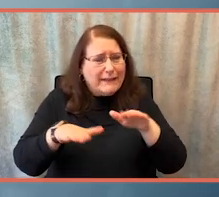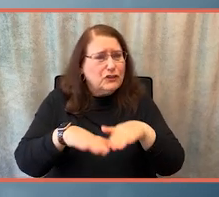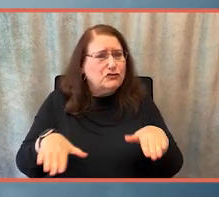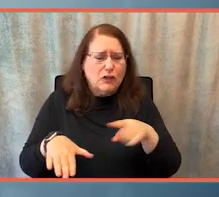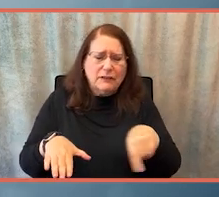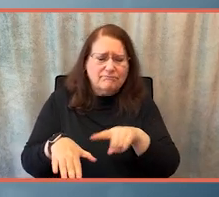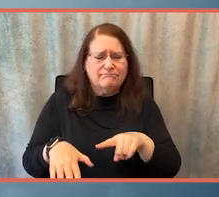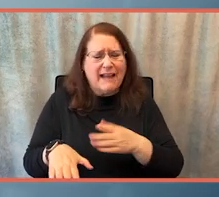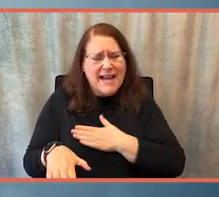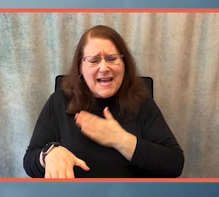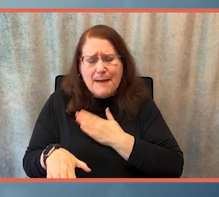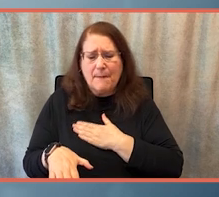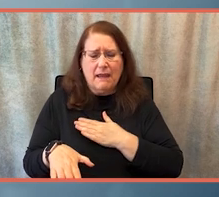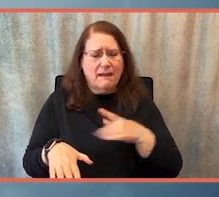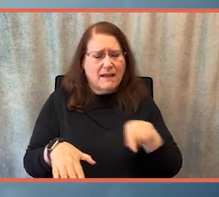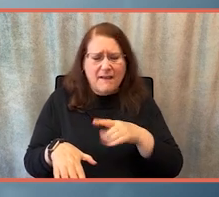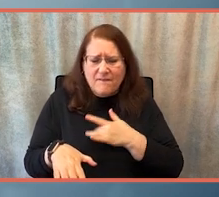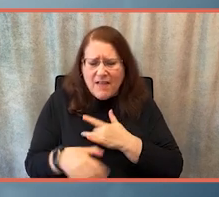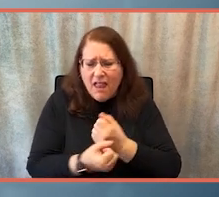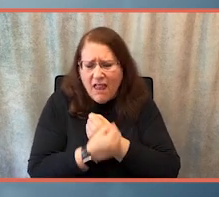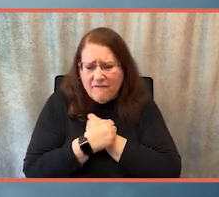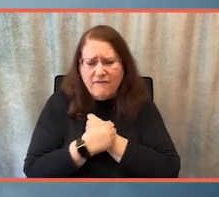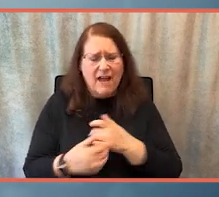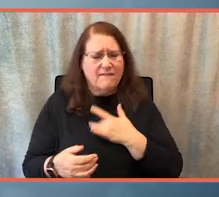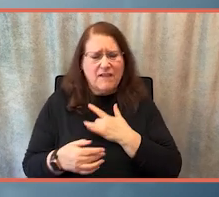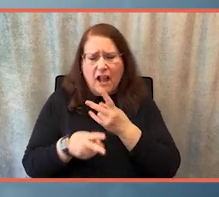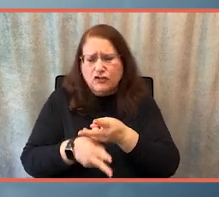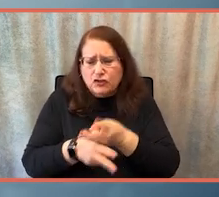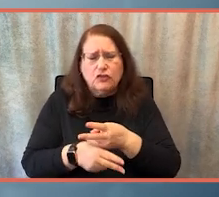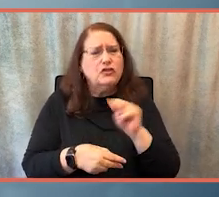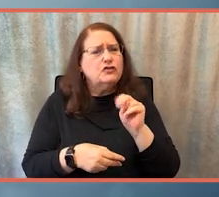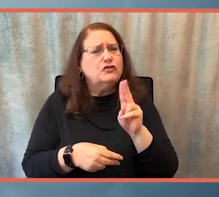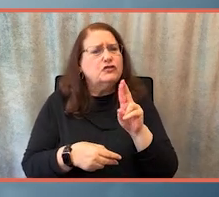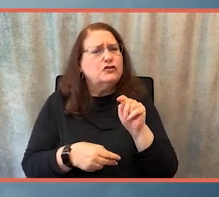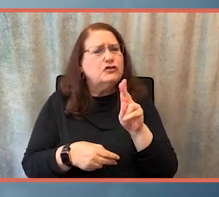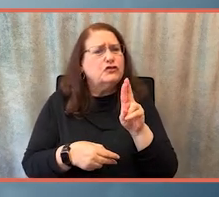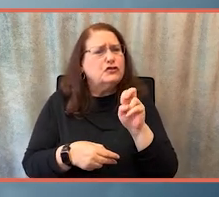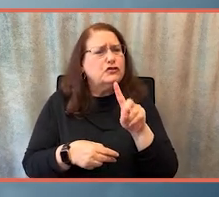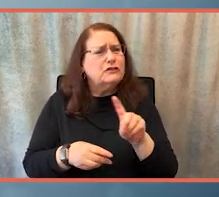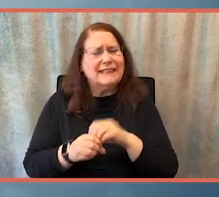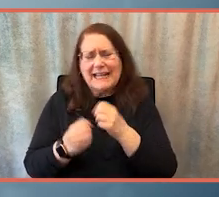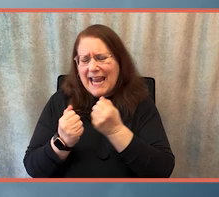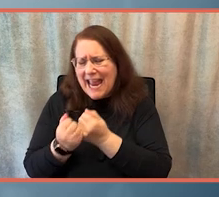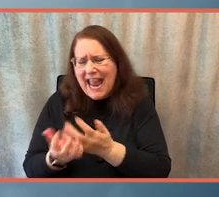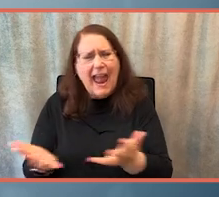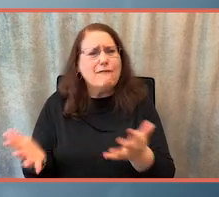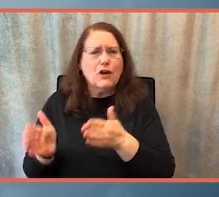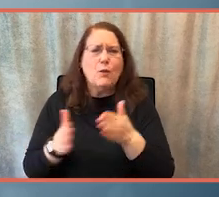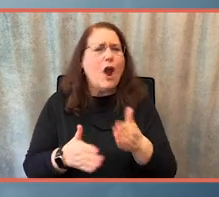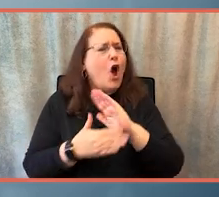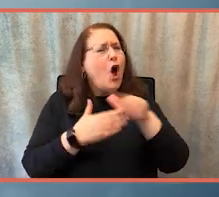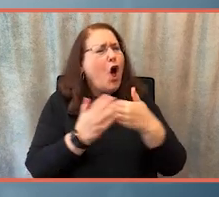way and nurtured in every way. I feel very strongly about that. All society benefits. All society